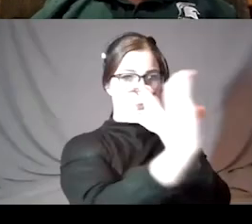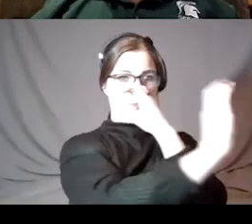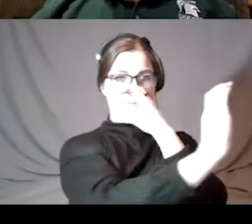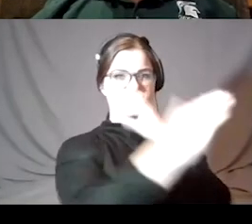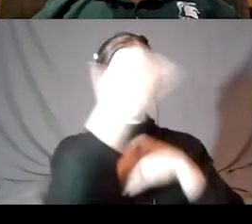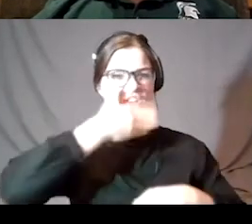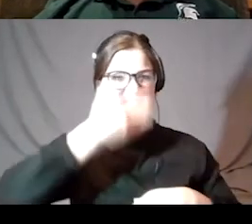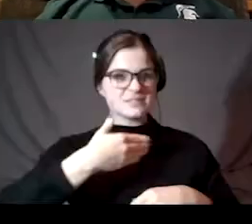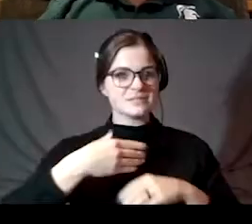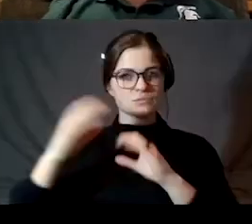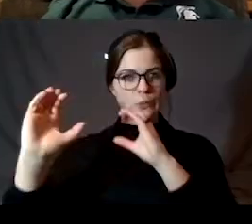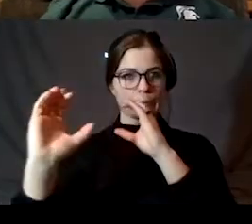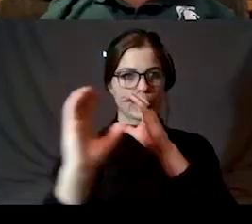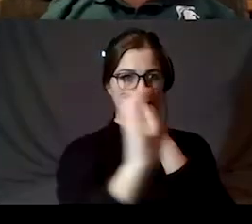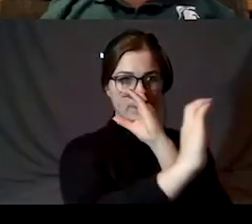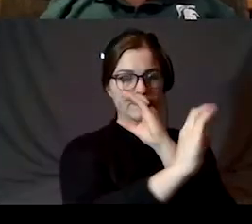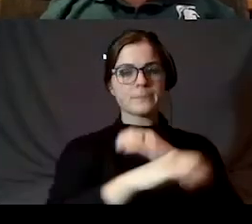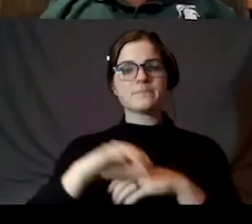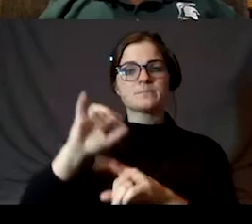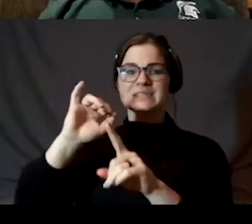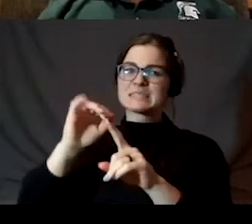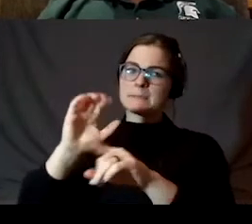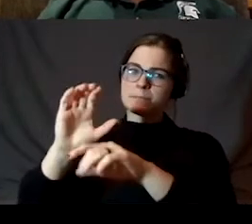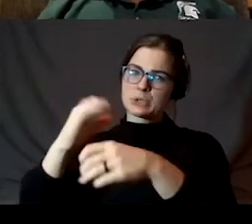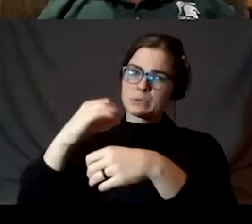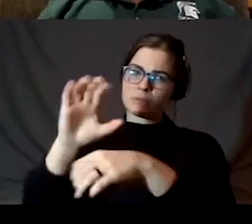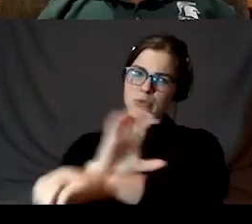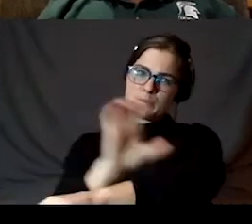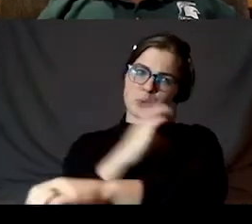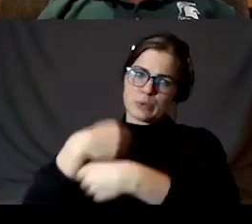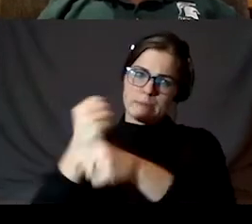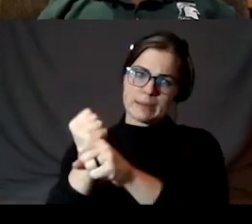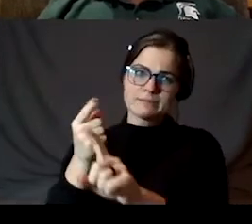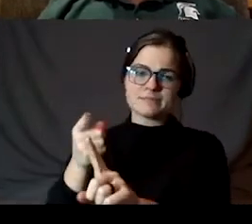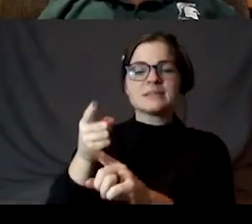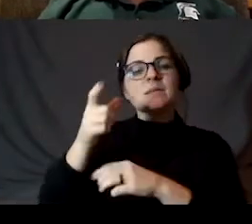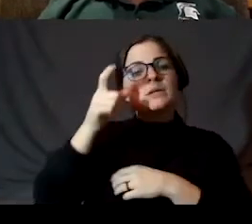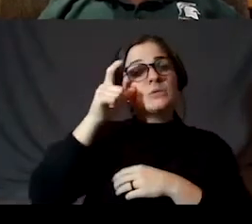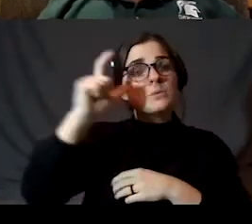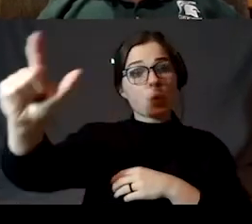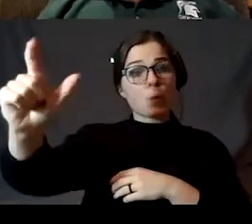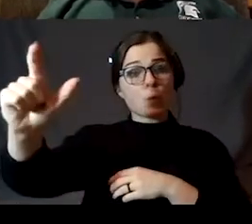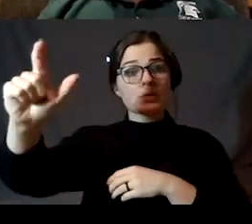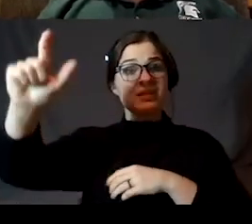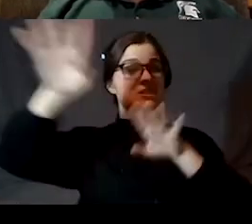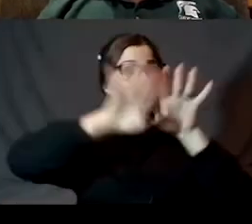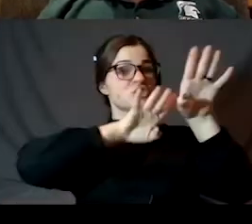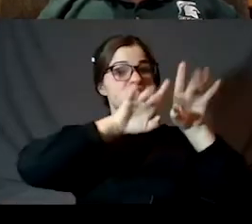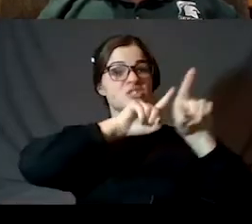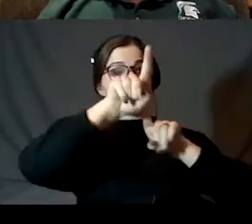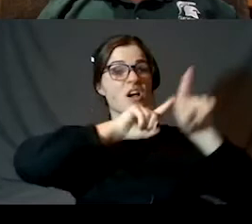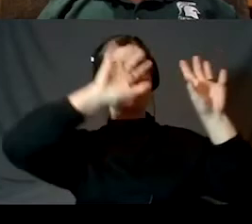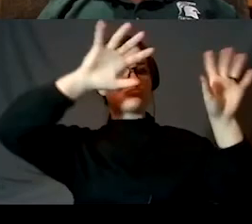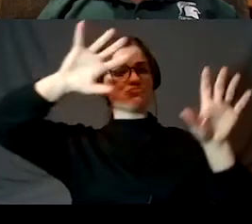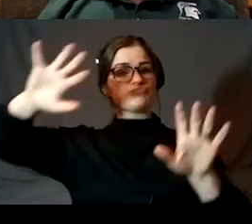So here's an illustration. This is computer generated. Here's the moon in a field of stars. Now the moon moves.